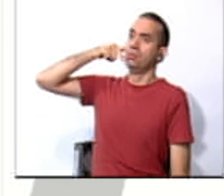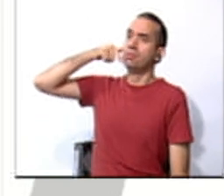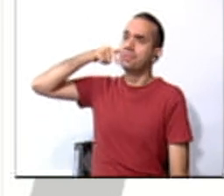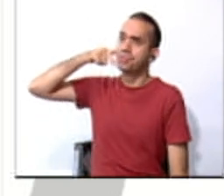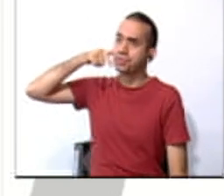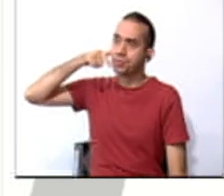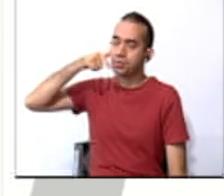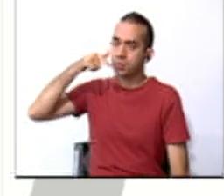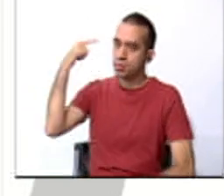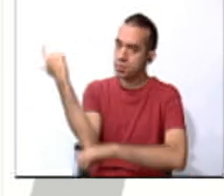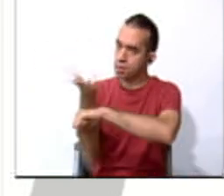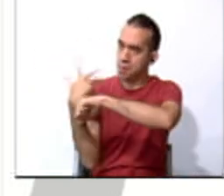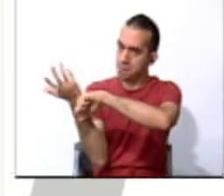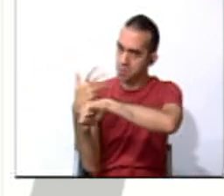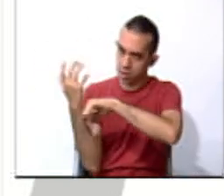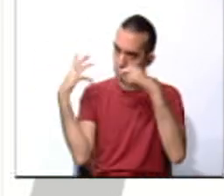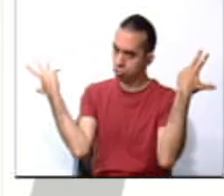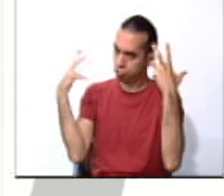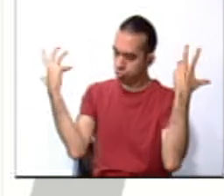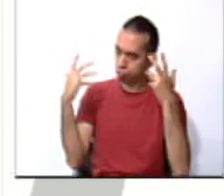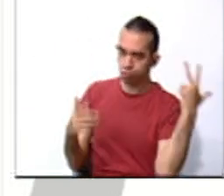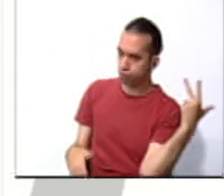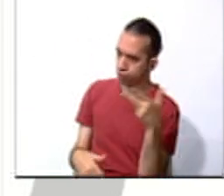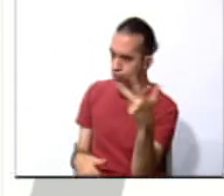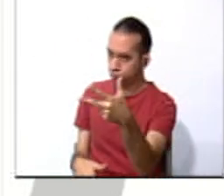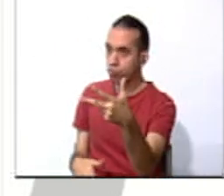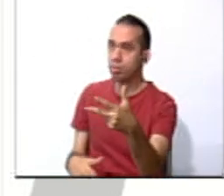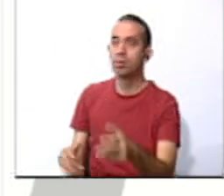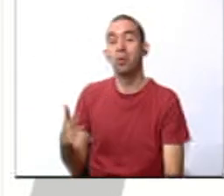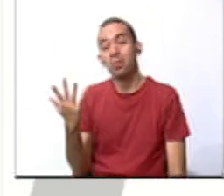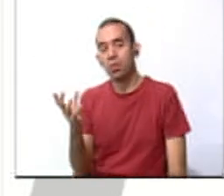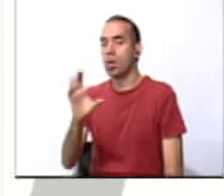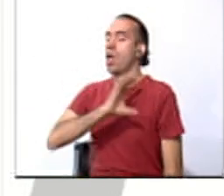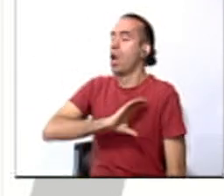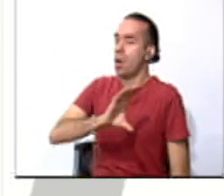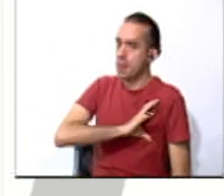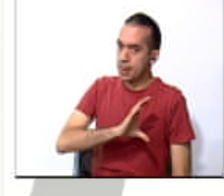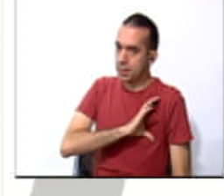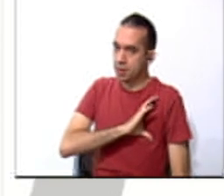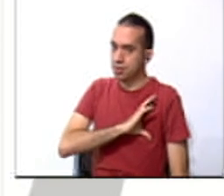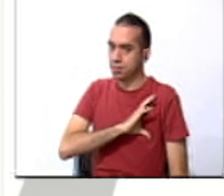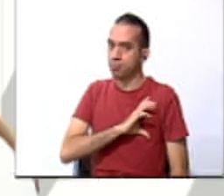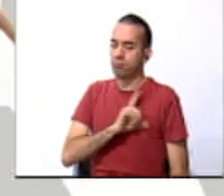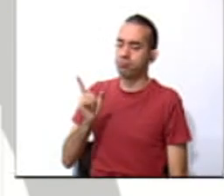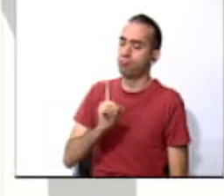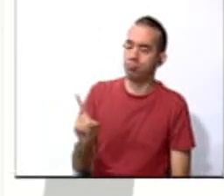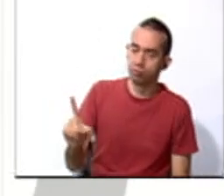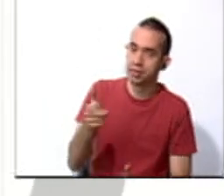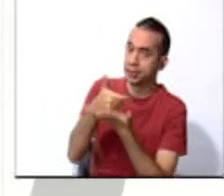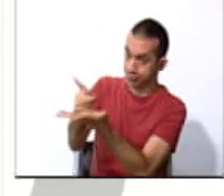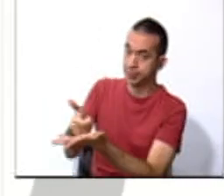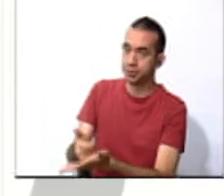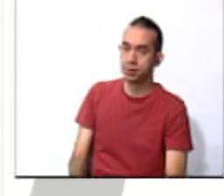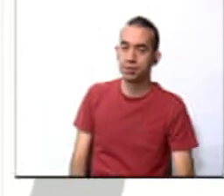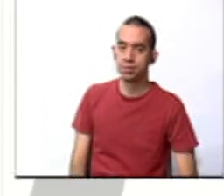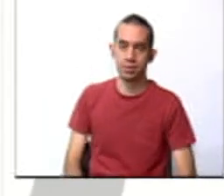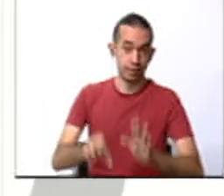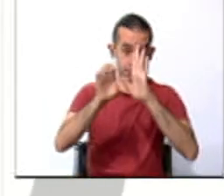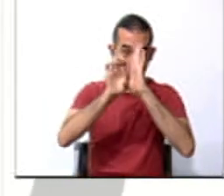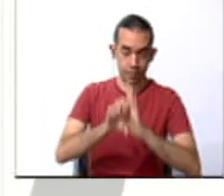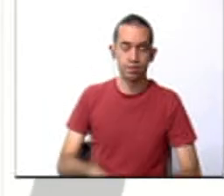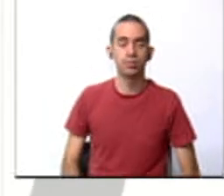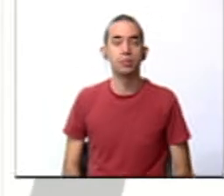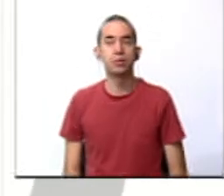an ambulance is coming to you. A police officer is coming to help you. Those are examples.